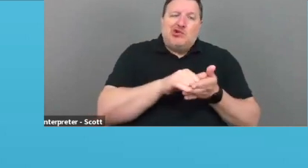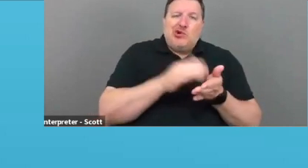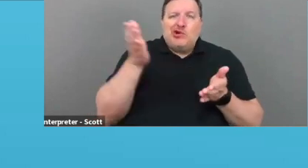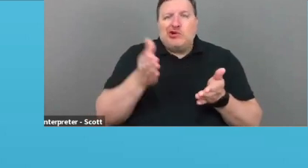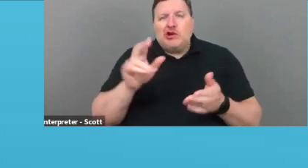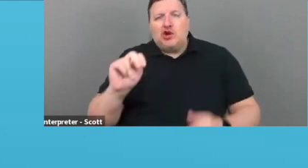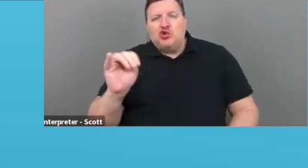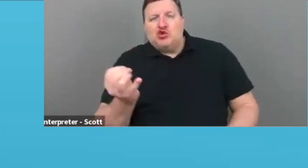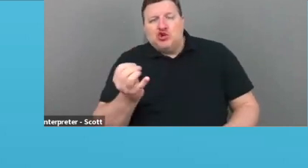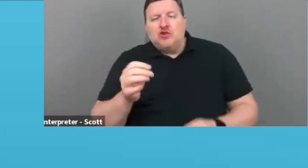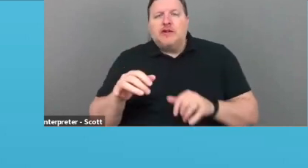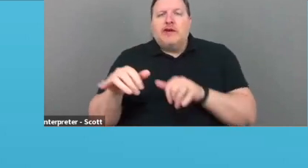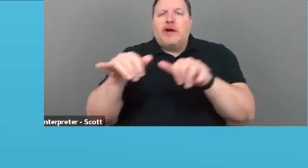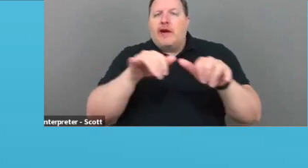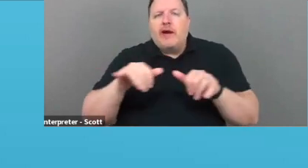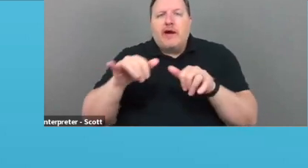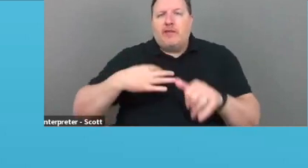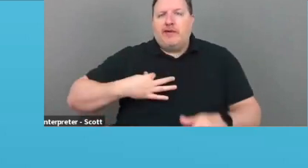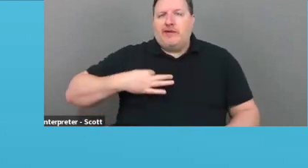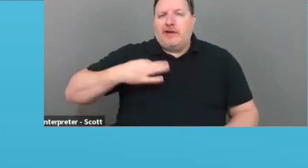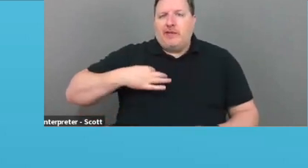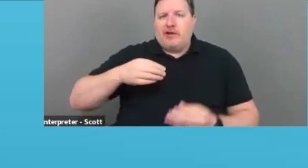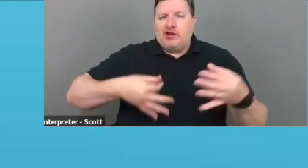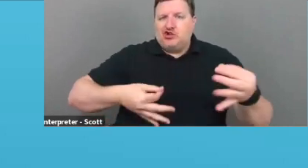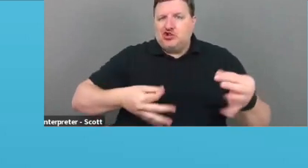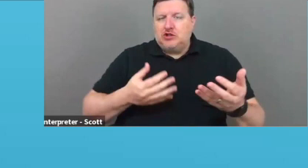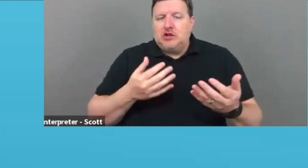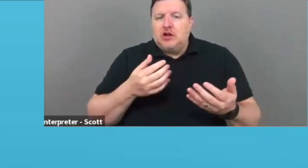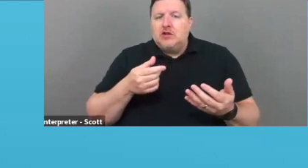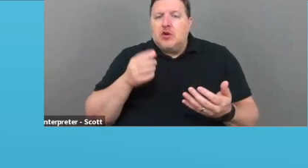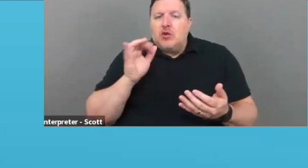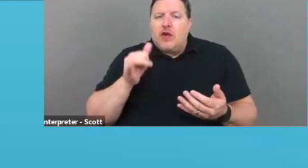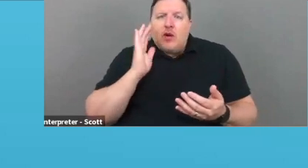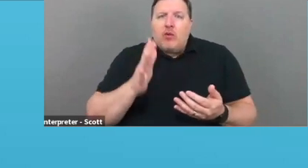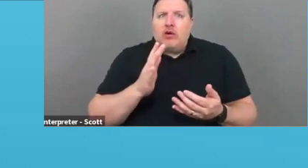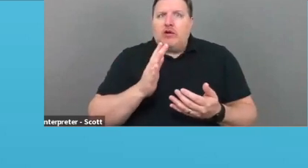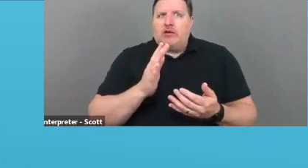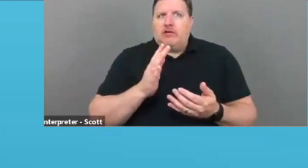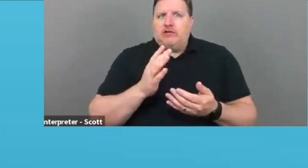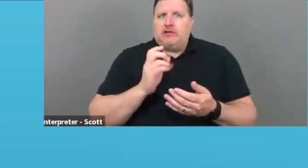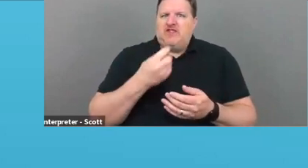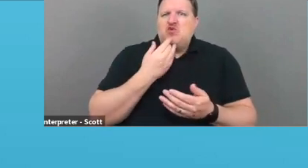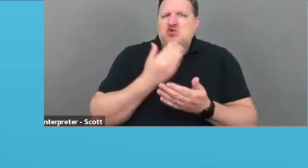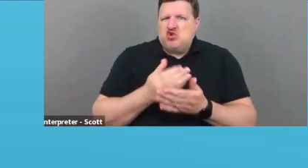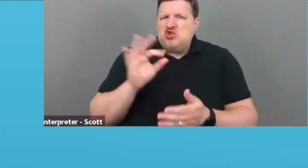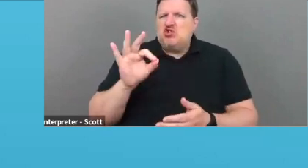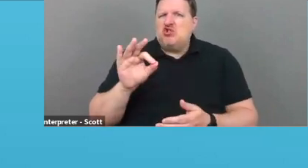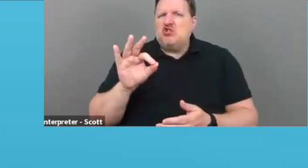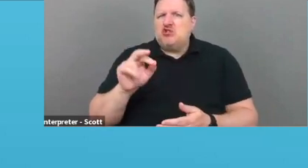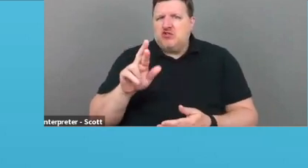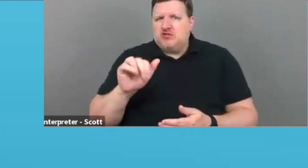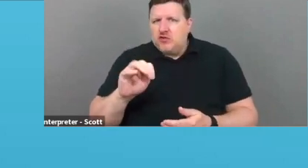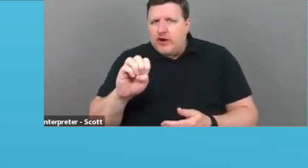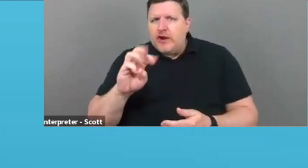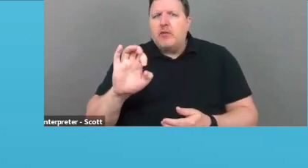application. This application will give you a good framework. It's a template that has a good